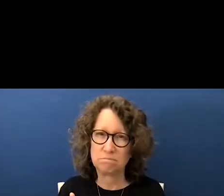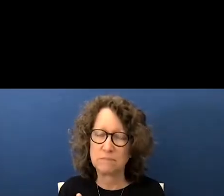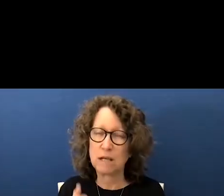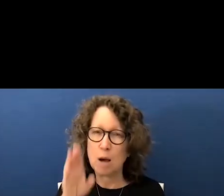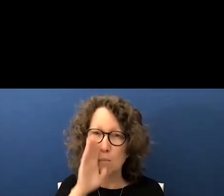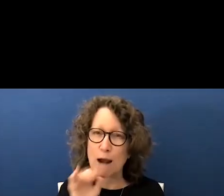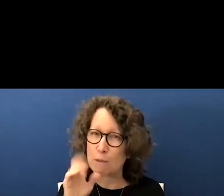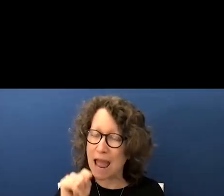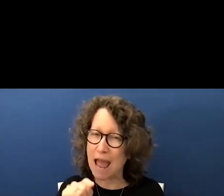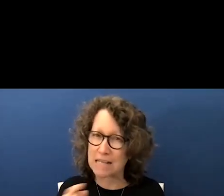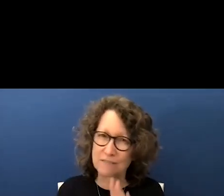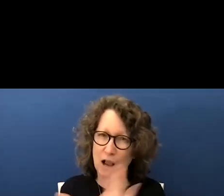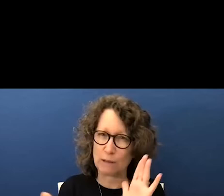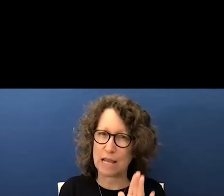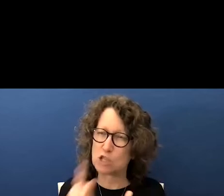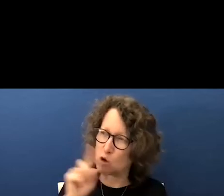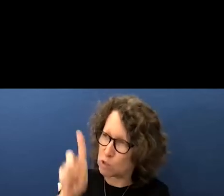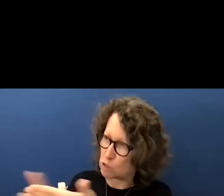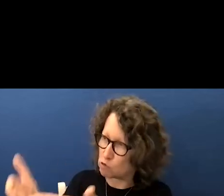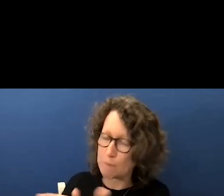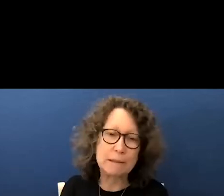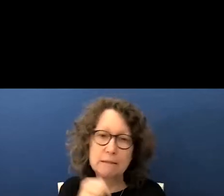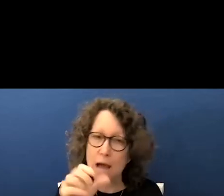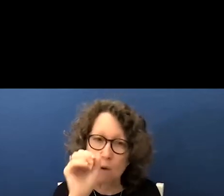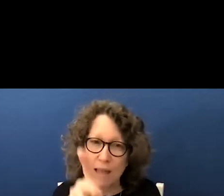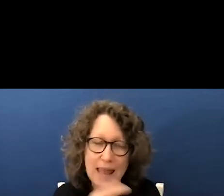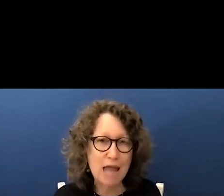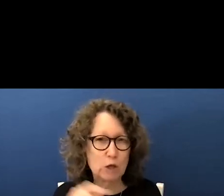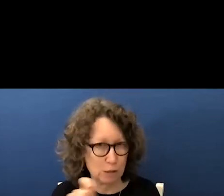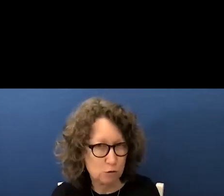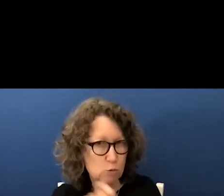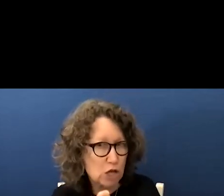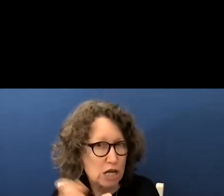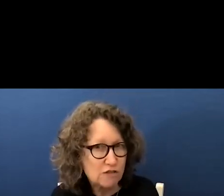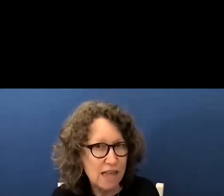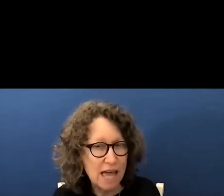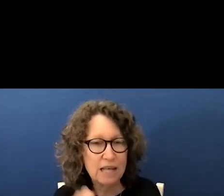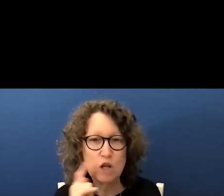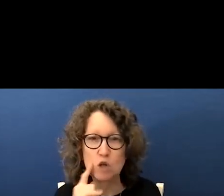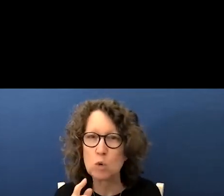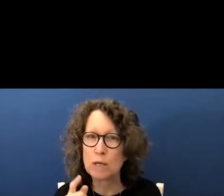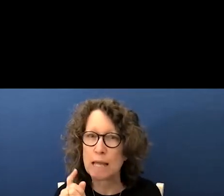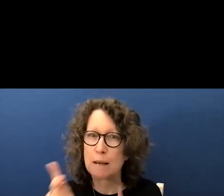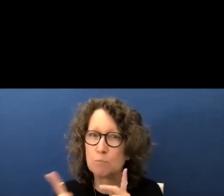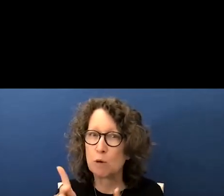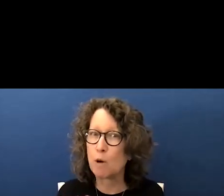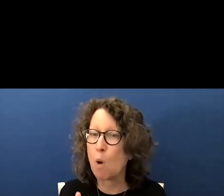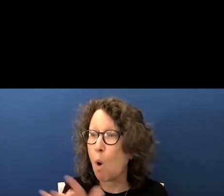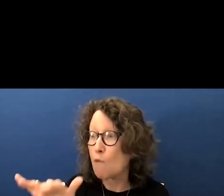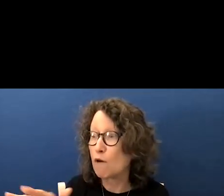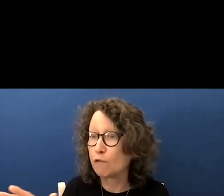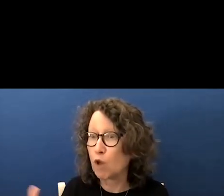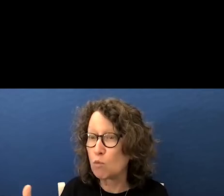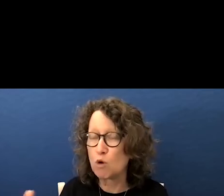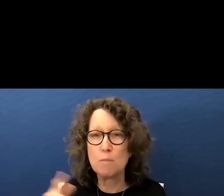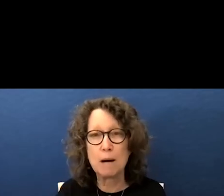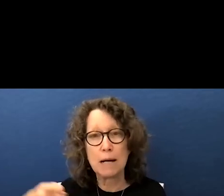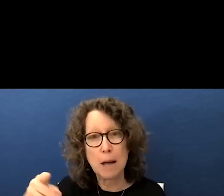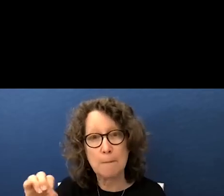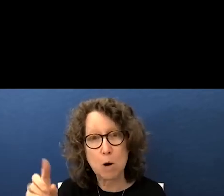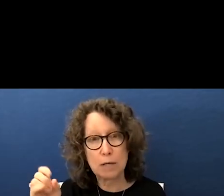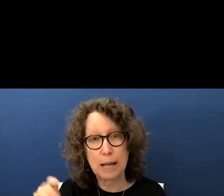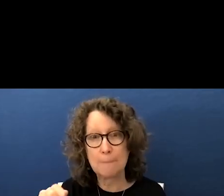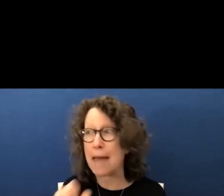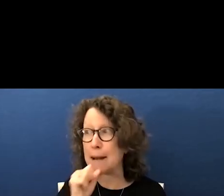act violation you're discriminating and it's not okay and you need to change it you can certainly put people in the overflow room put a podium and microphone